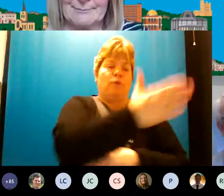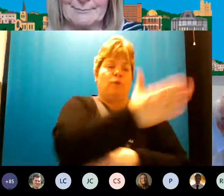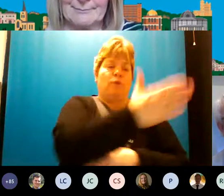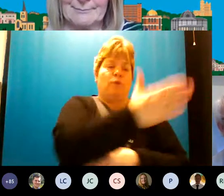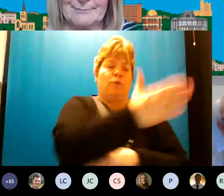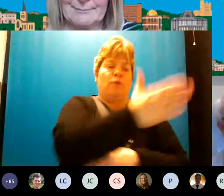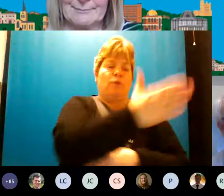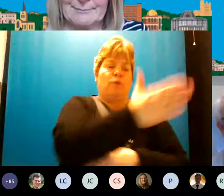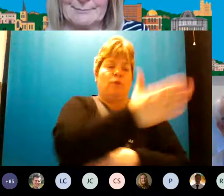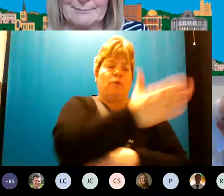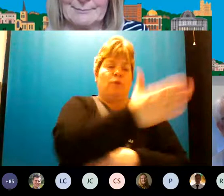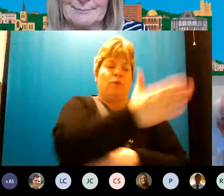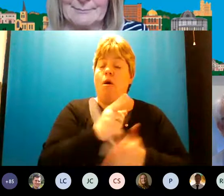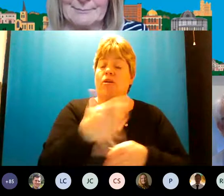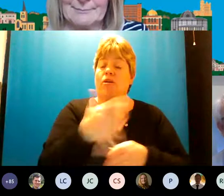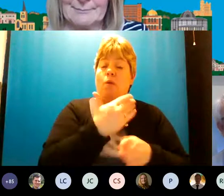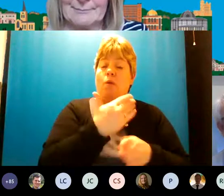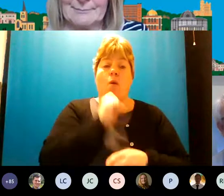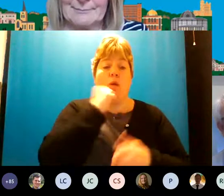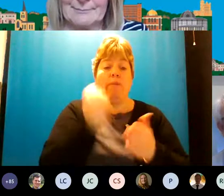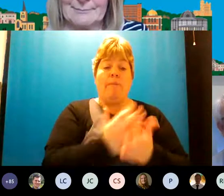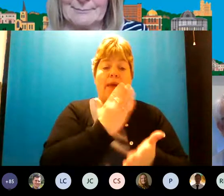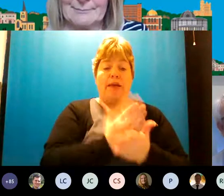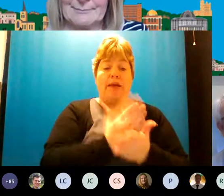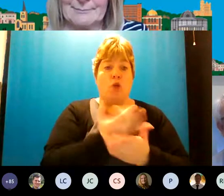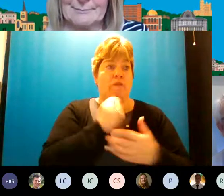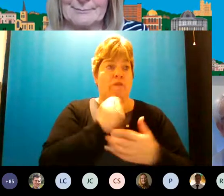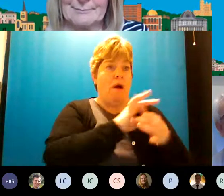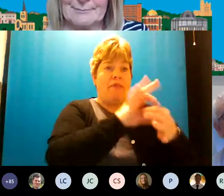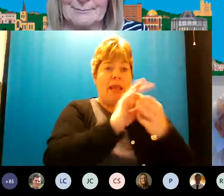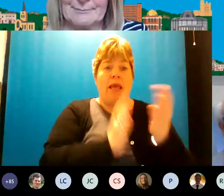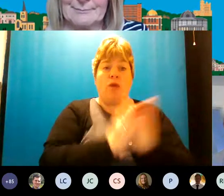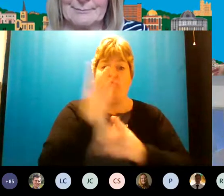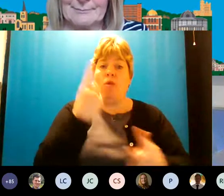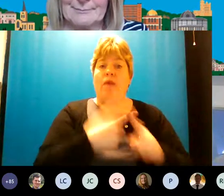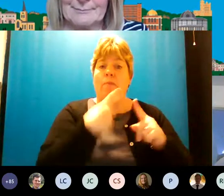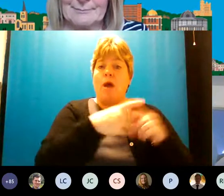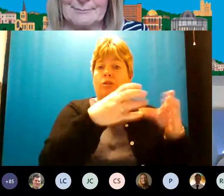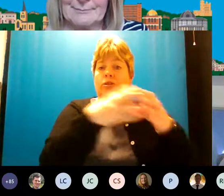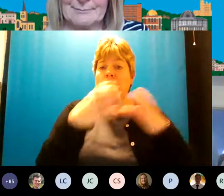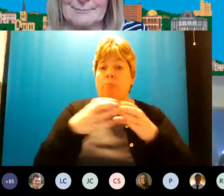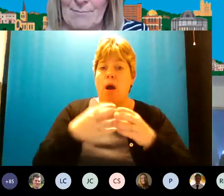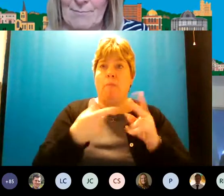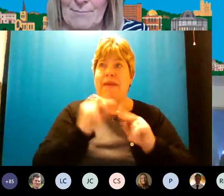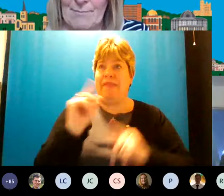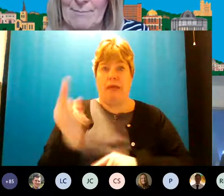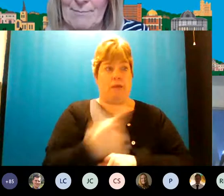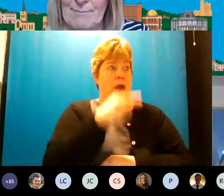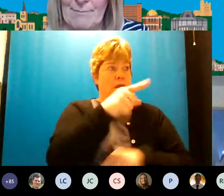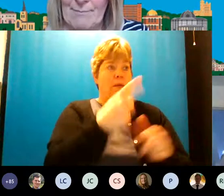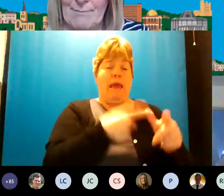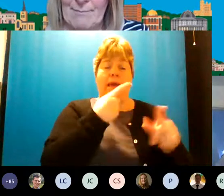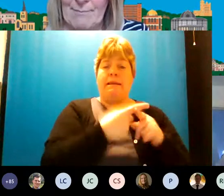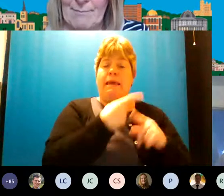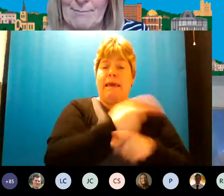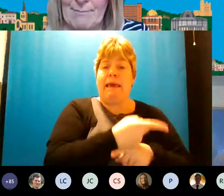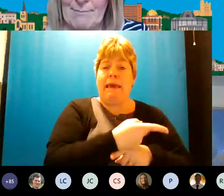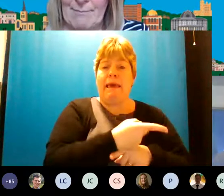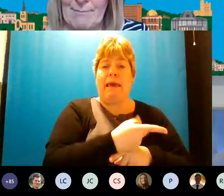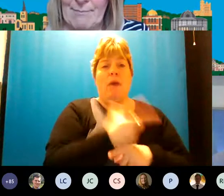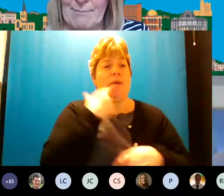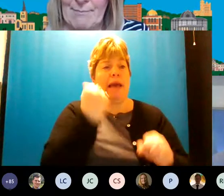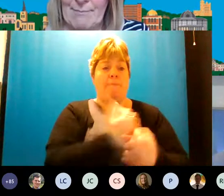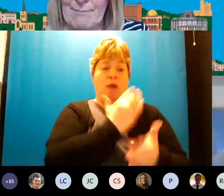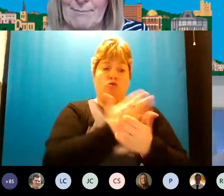part of that work will be making sure that we've got those links to emergency departments if people do turn up there we can make sure that we we